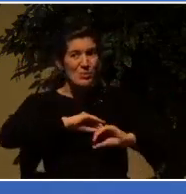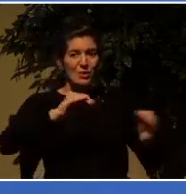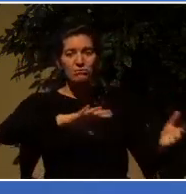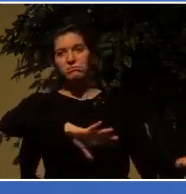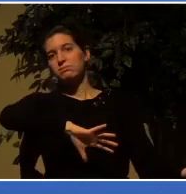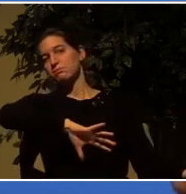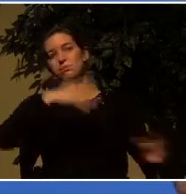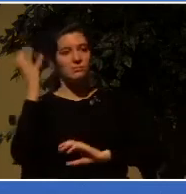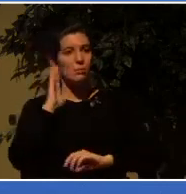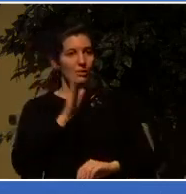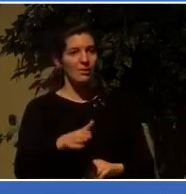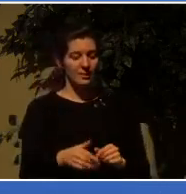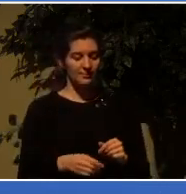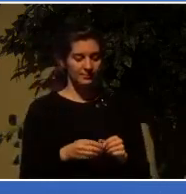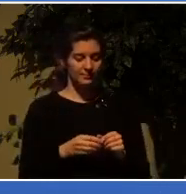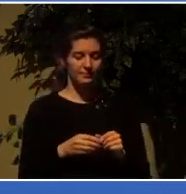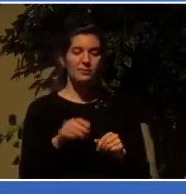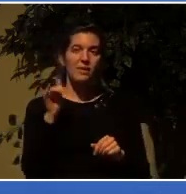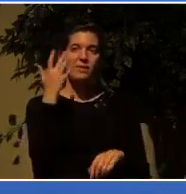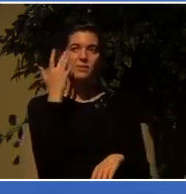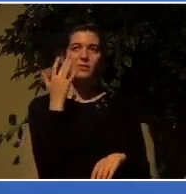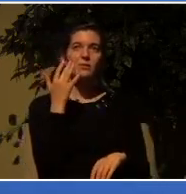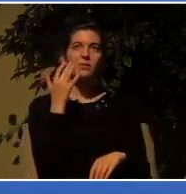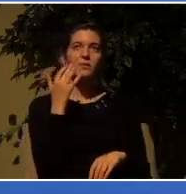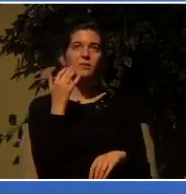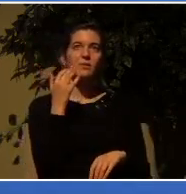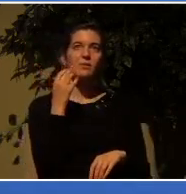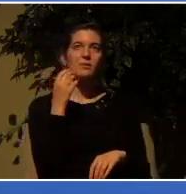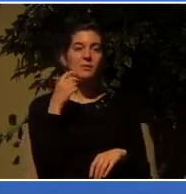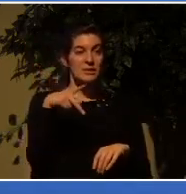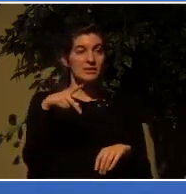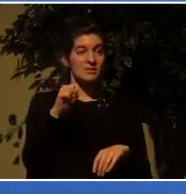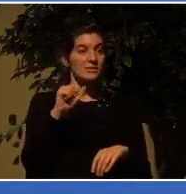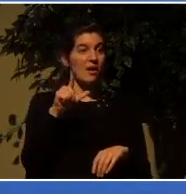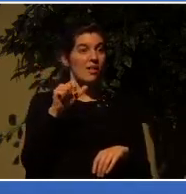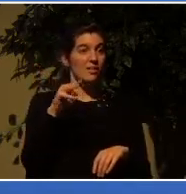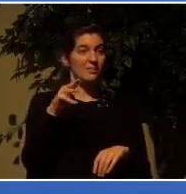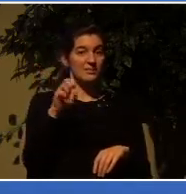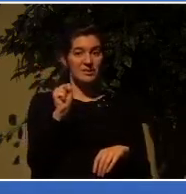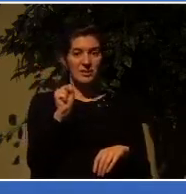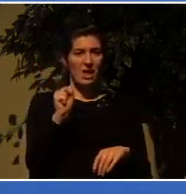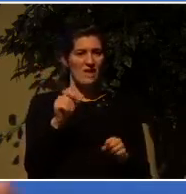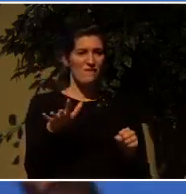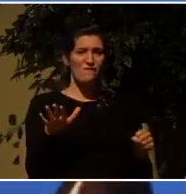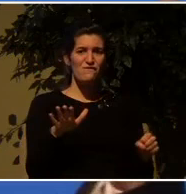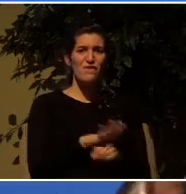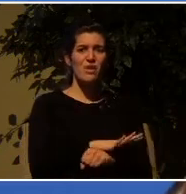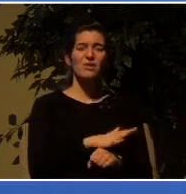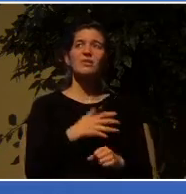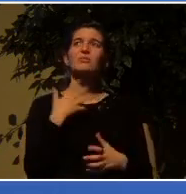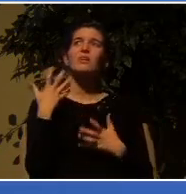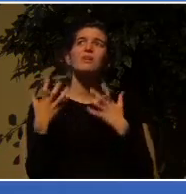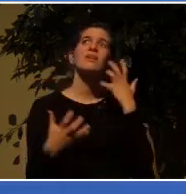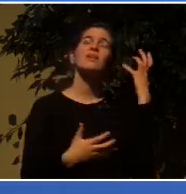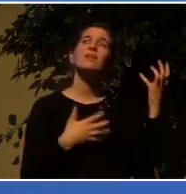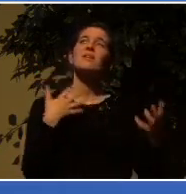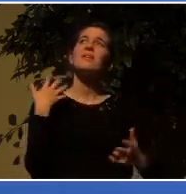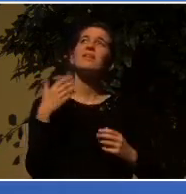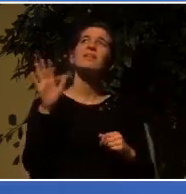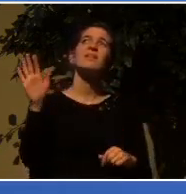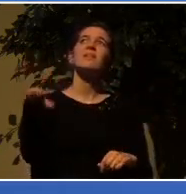that's where the psalms come from. Don't know how recently you've read, but the psalms are just filled with cries to God,